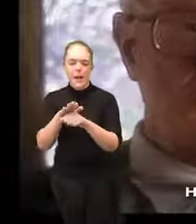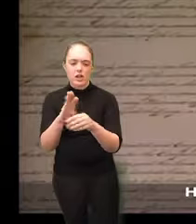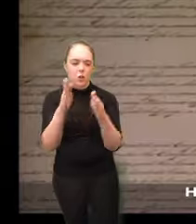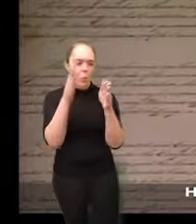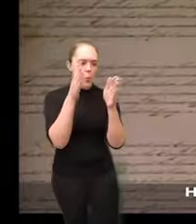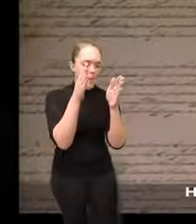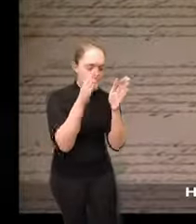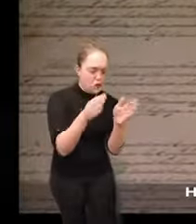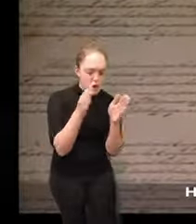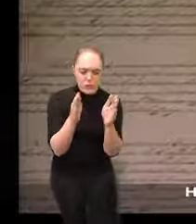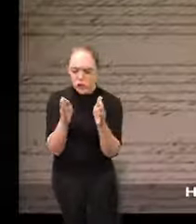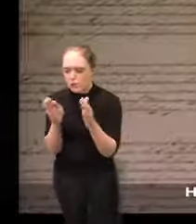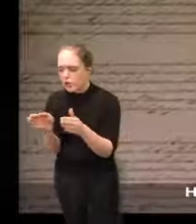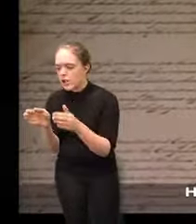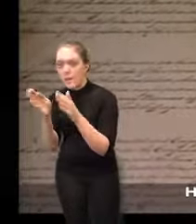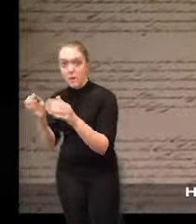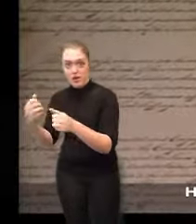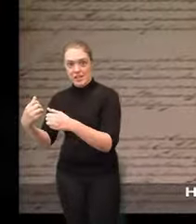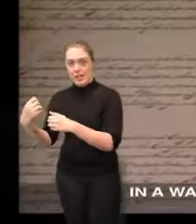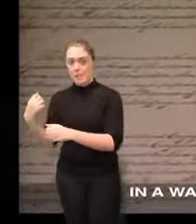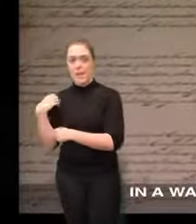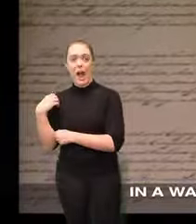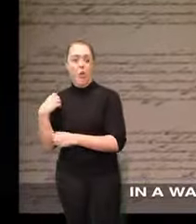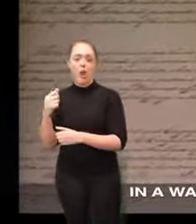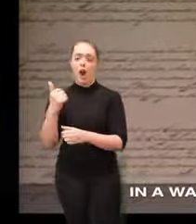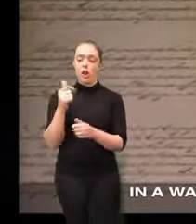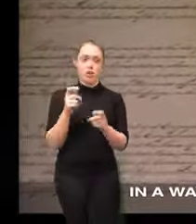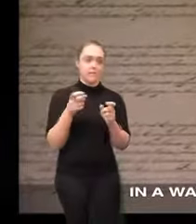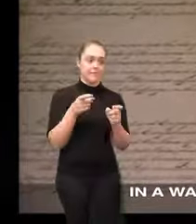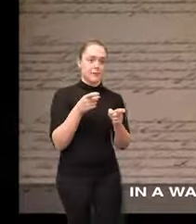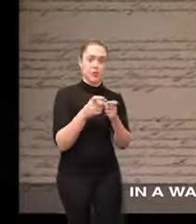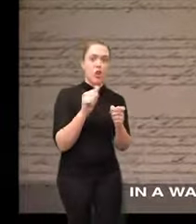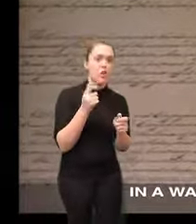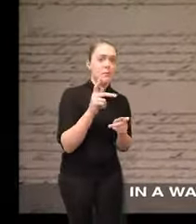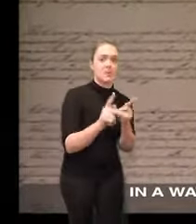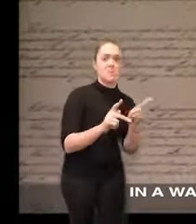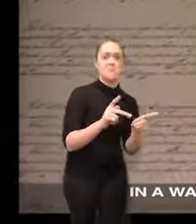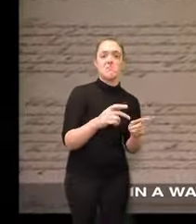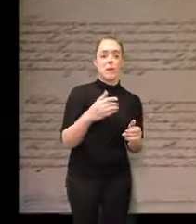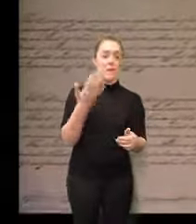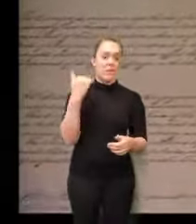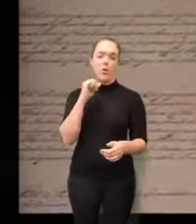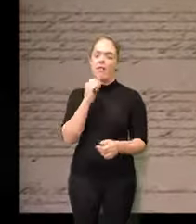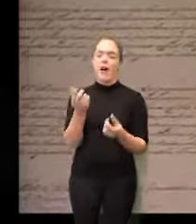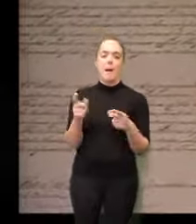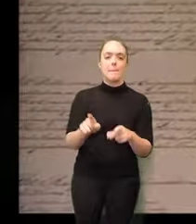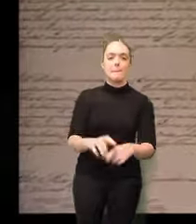individuals have coercive power over individuals in a way that the Confederation never dreamed of